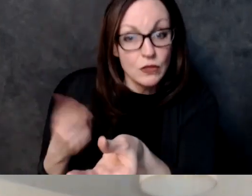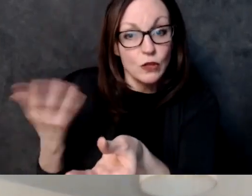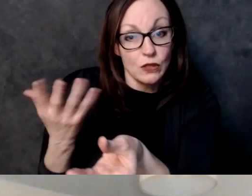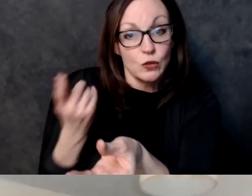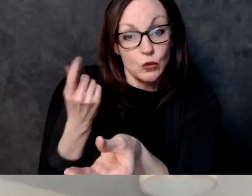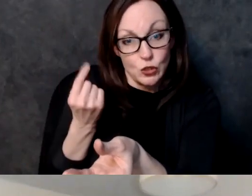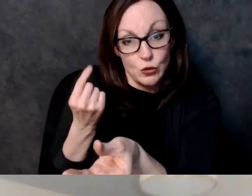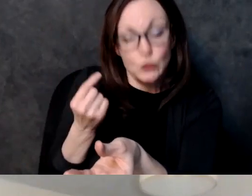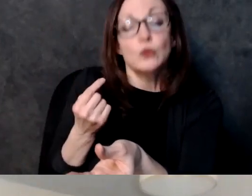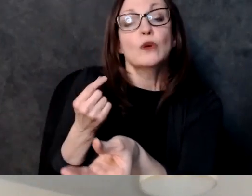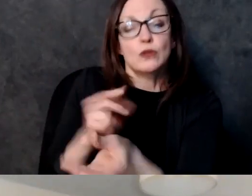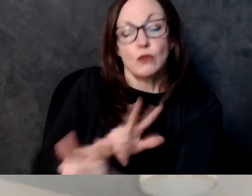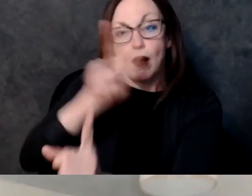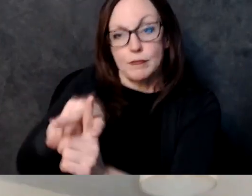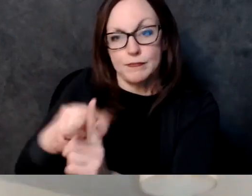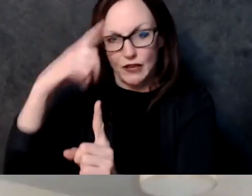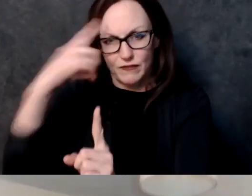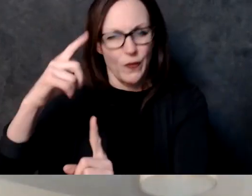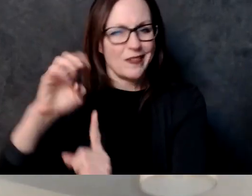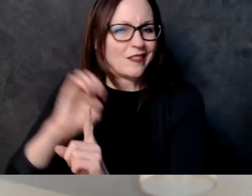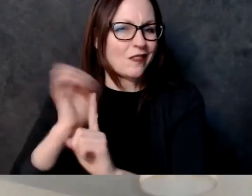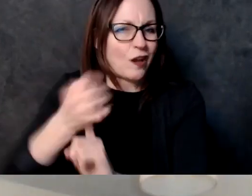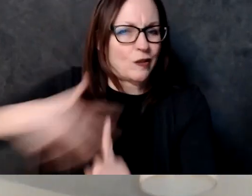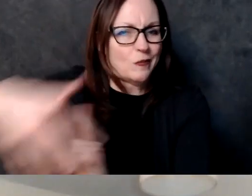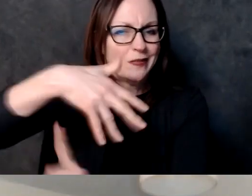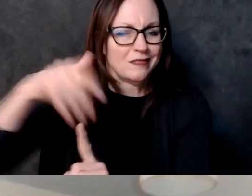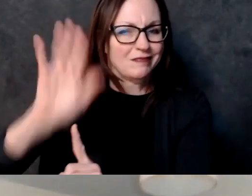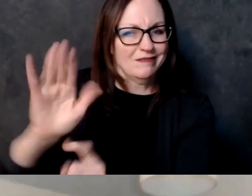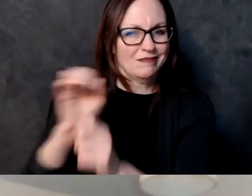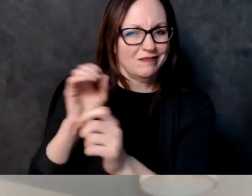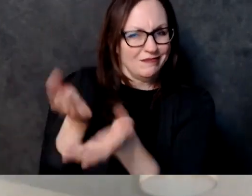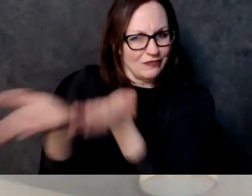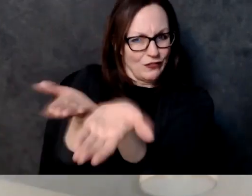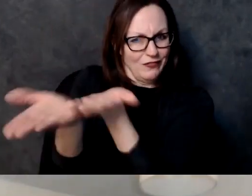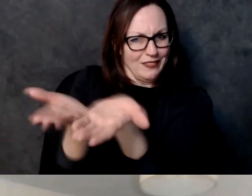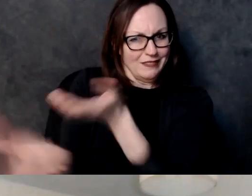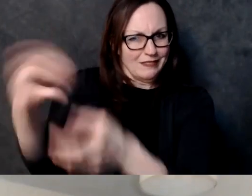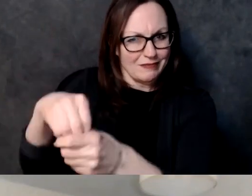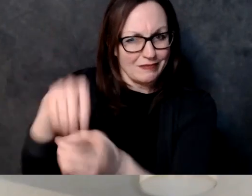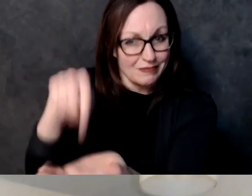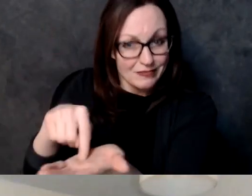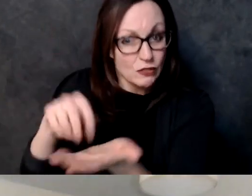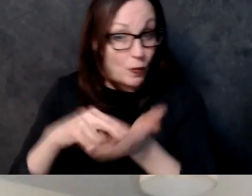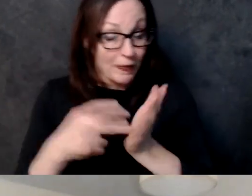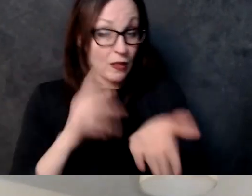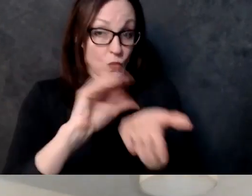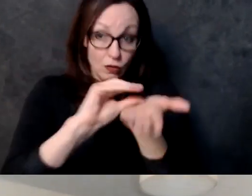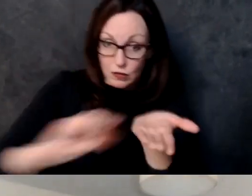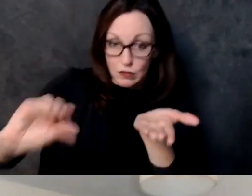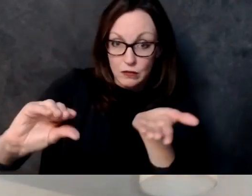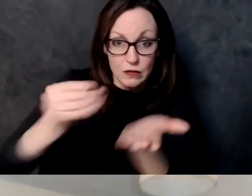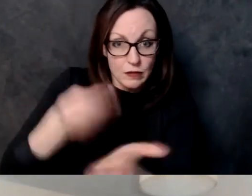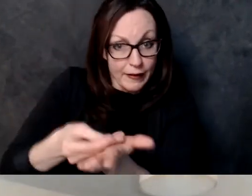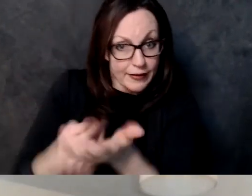should be doing things other than that sort of work and we've obviously